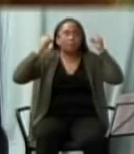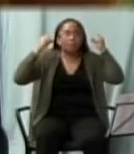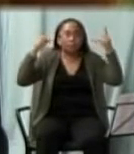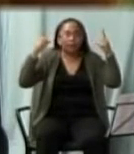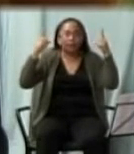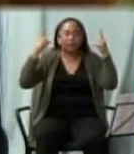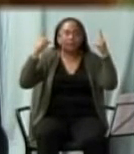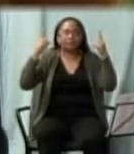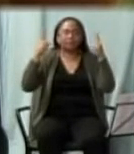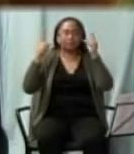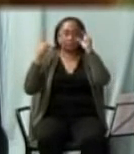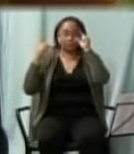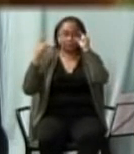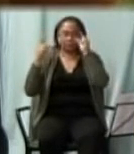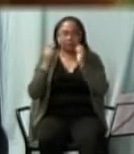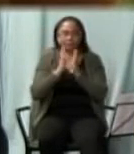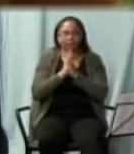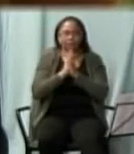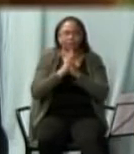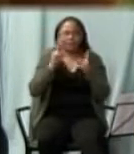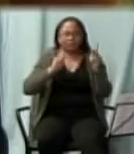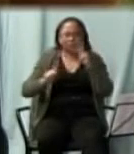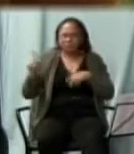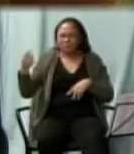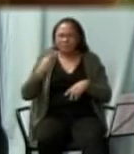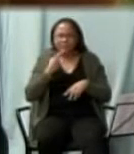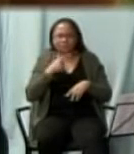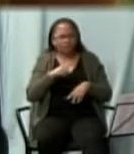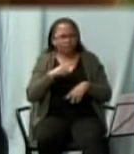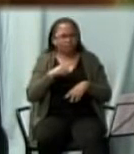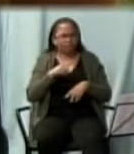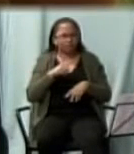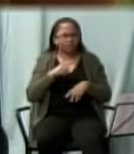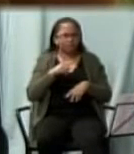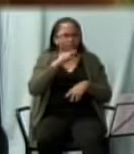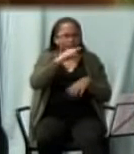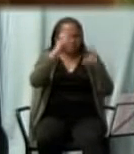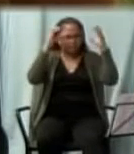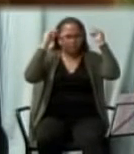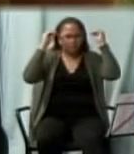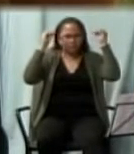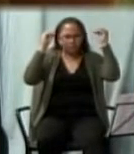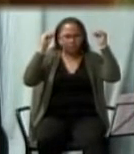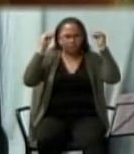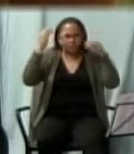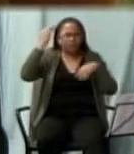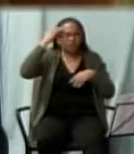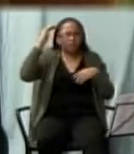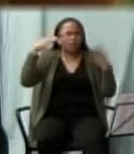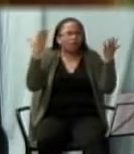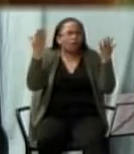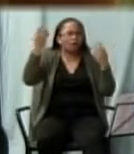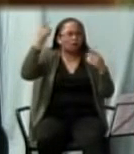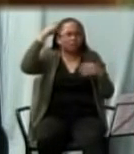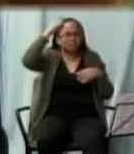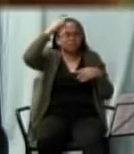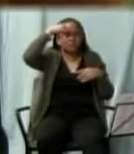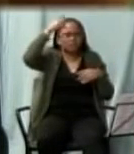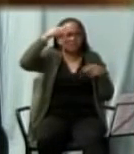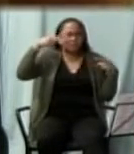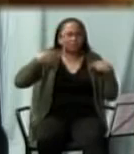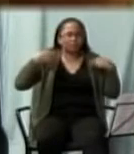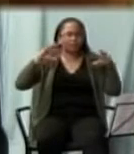when they heard him. They said, Where did this man get all this? What is this